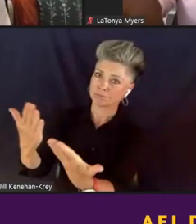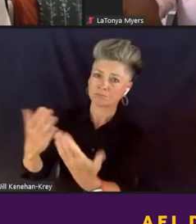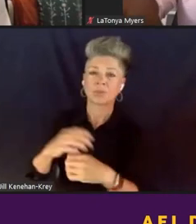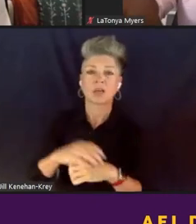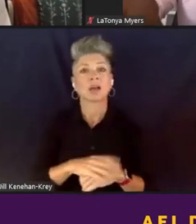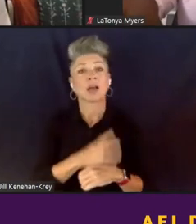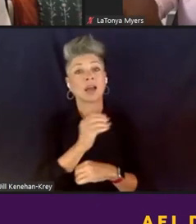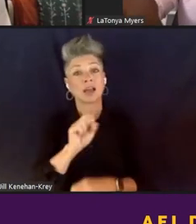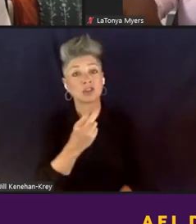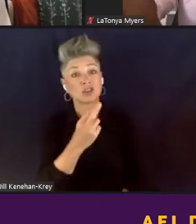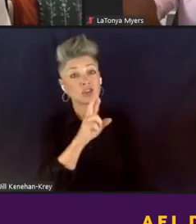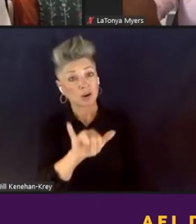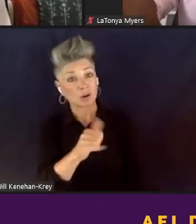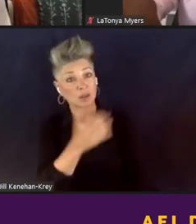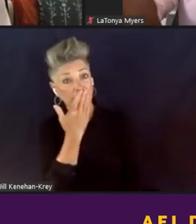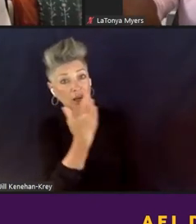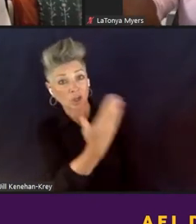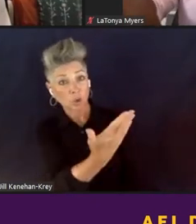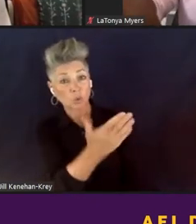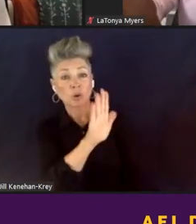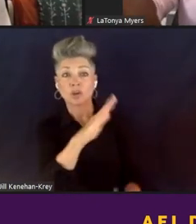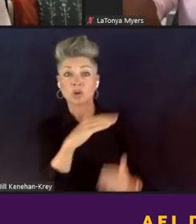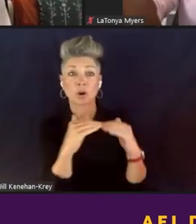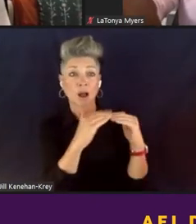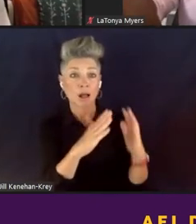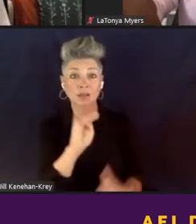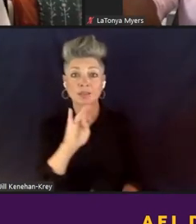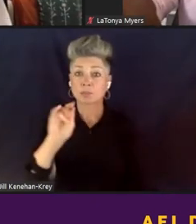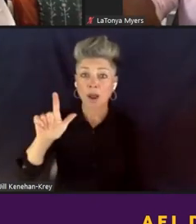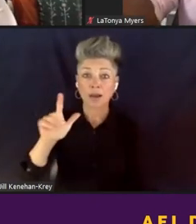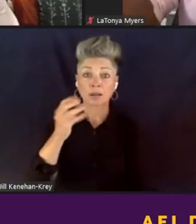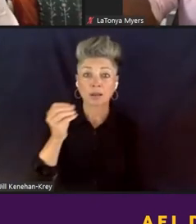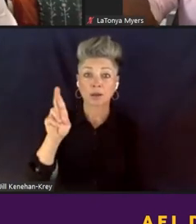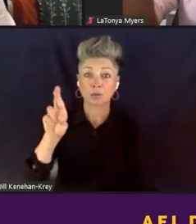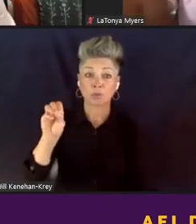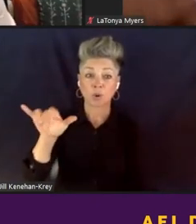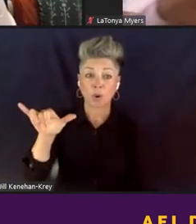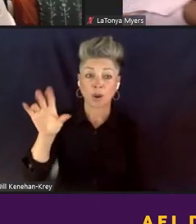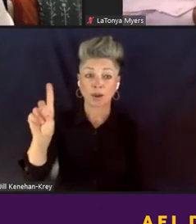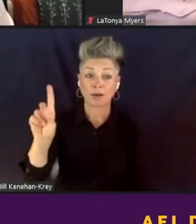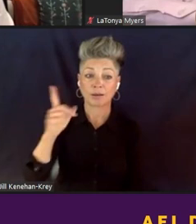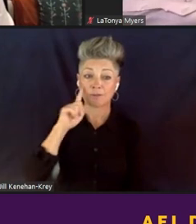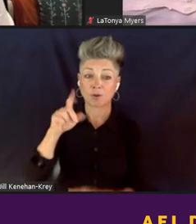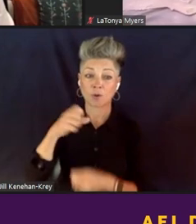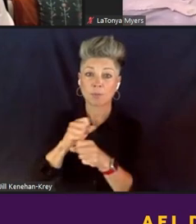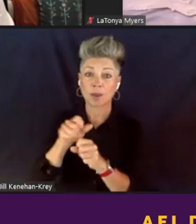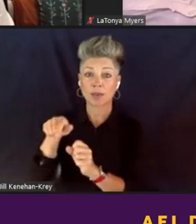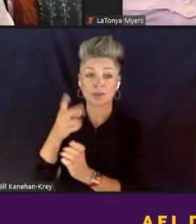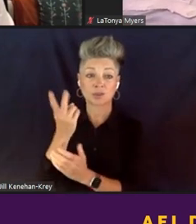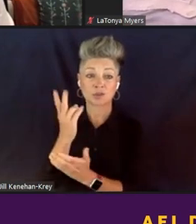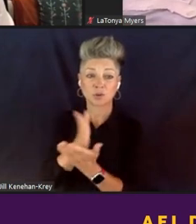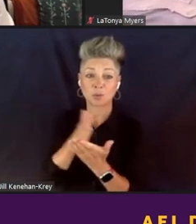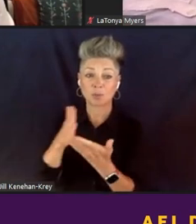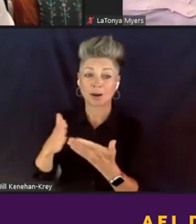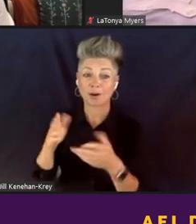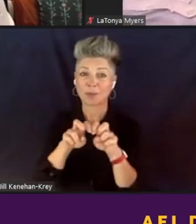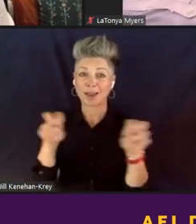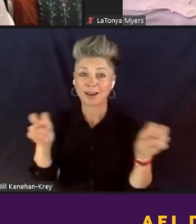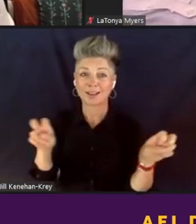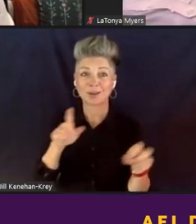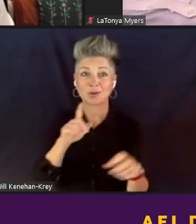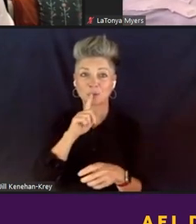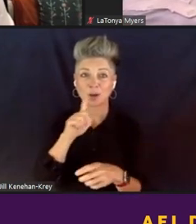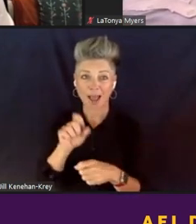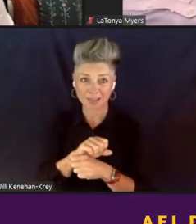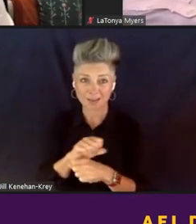And Sherry, thank you and your colleagues, Michael and Roy, for making this two-part panel a reality. Thank you so much.